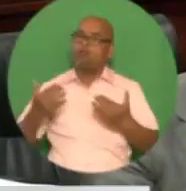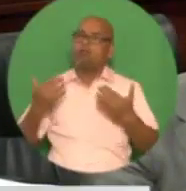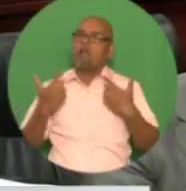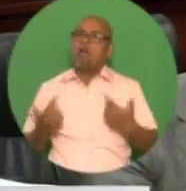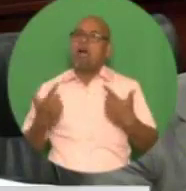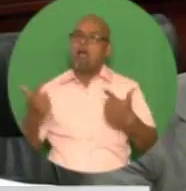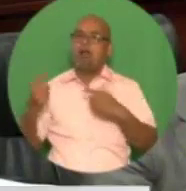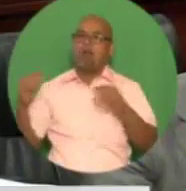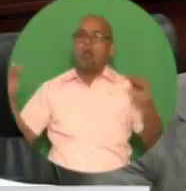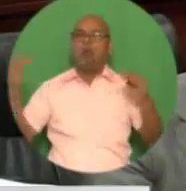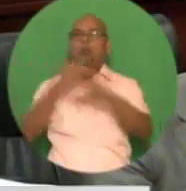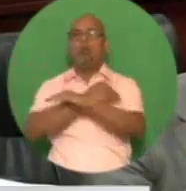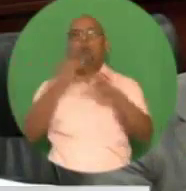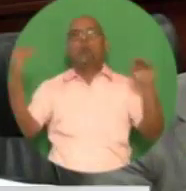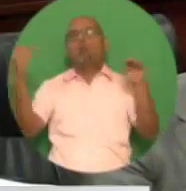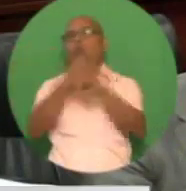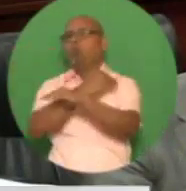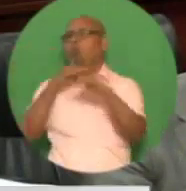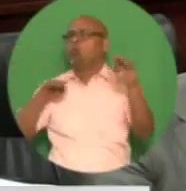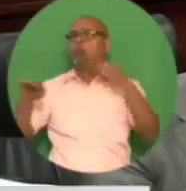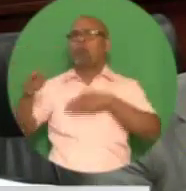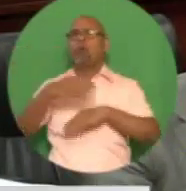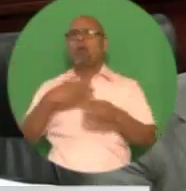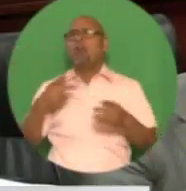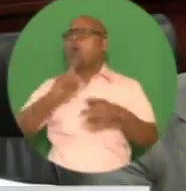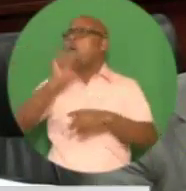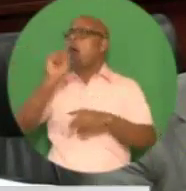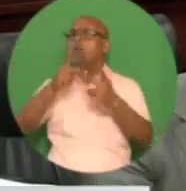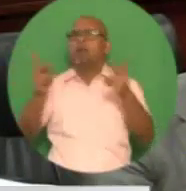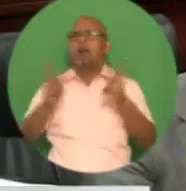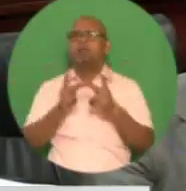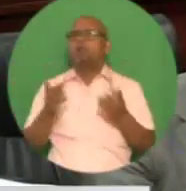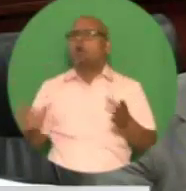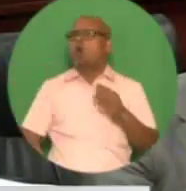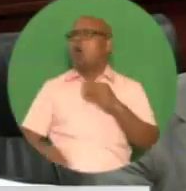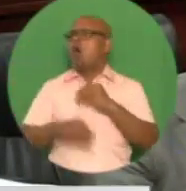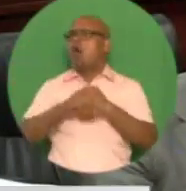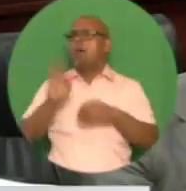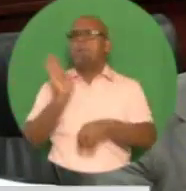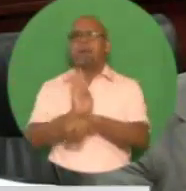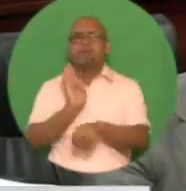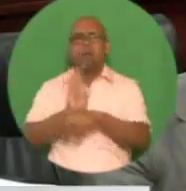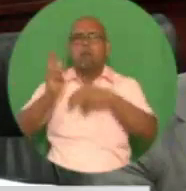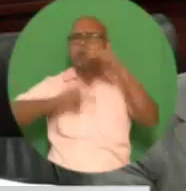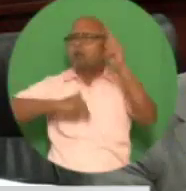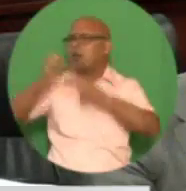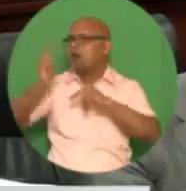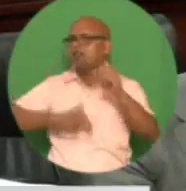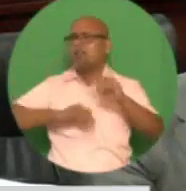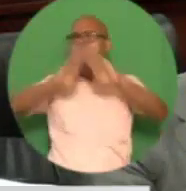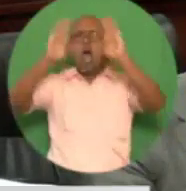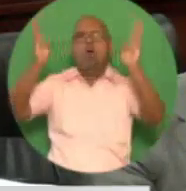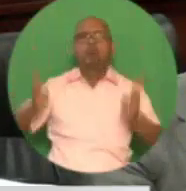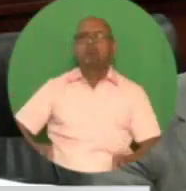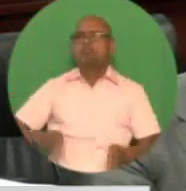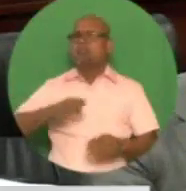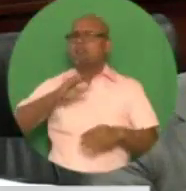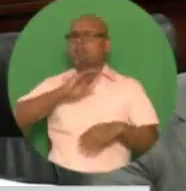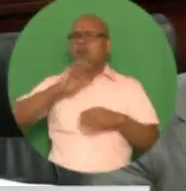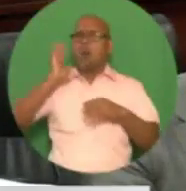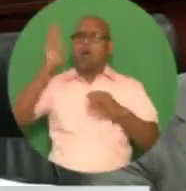rural spaces, with potential opportunities for business and residential activity, with job-creating opportunities.